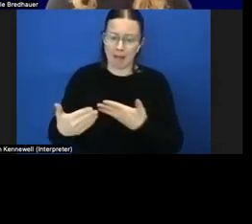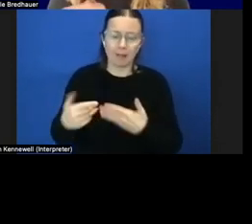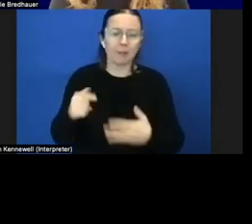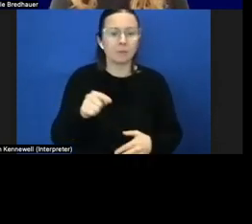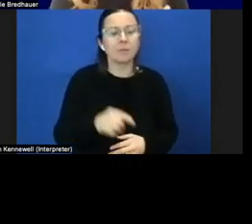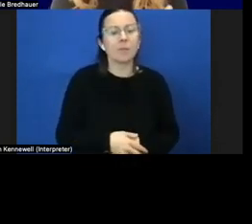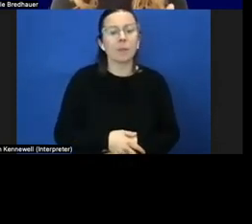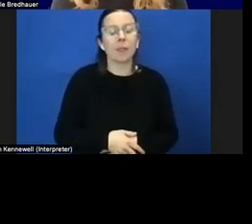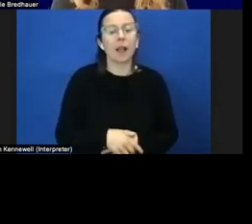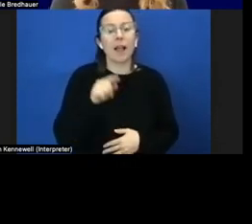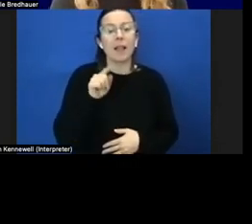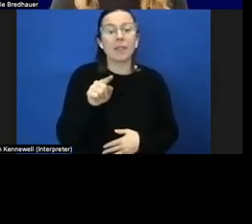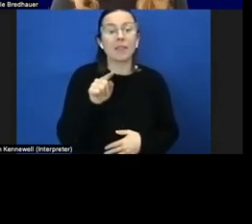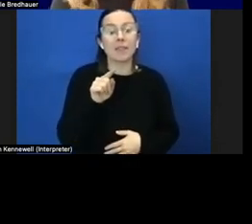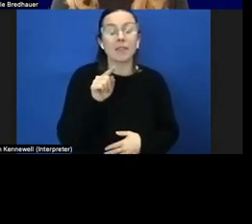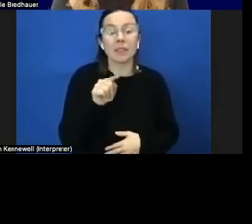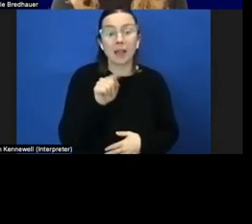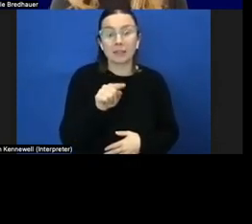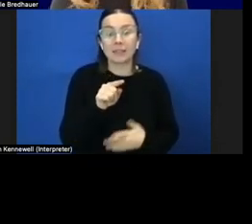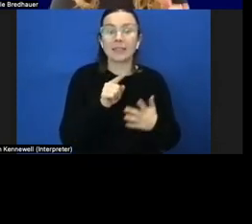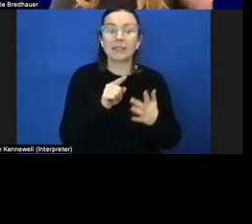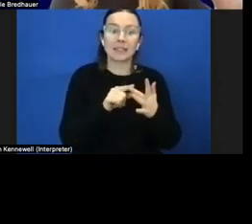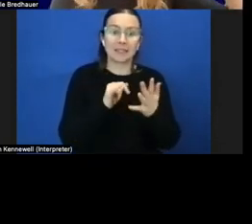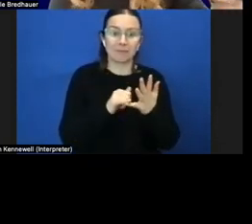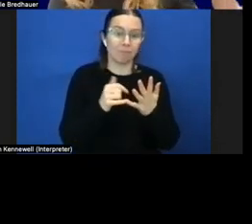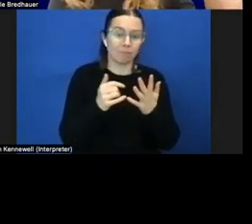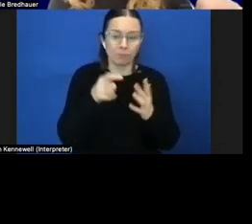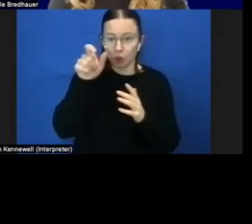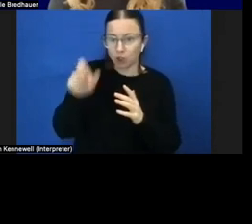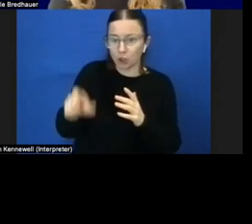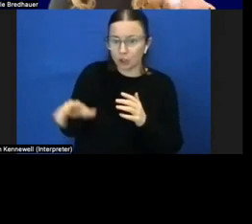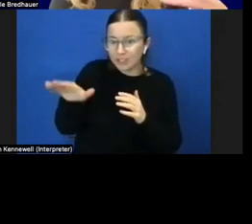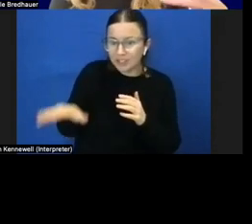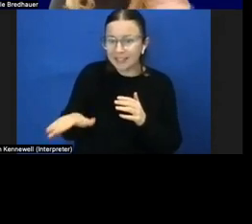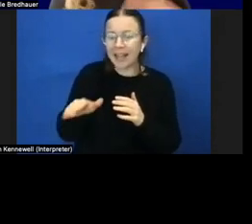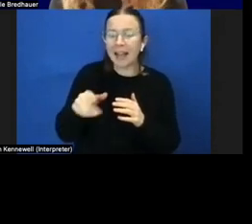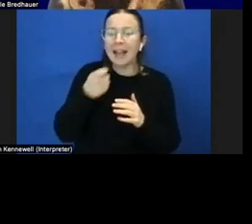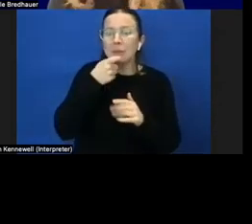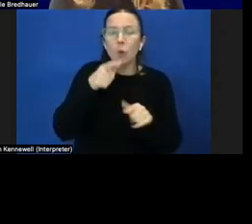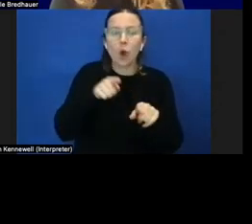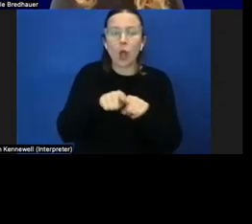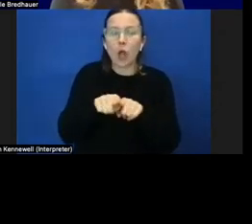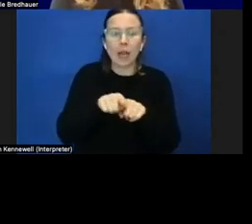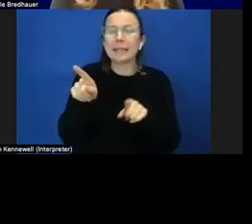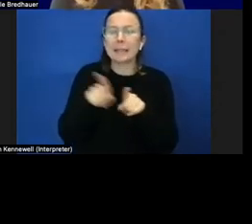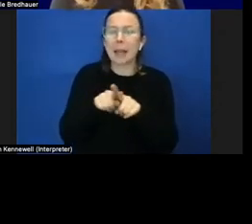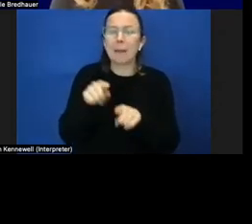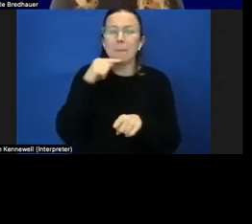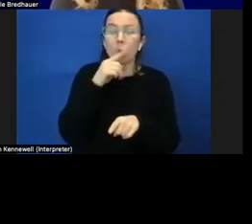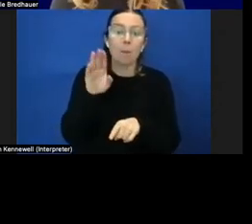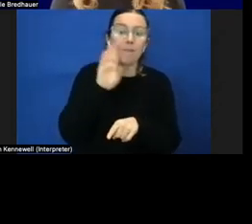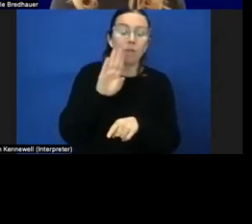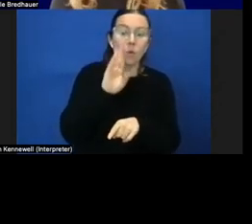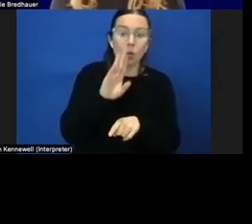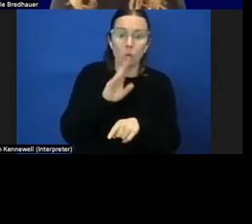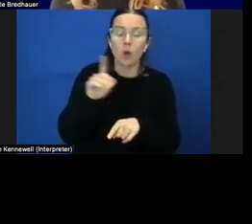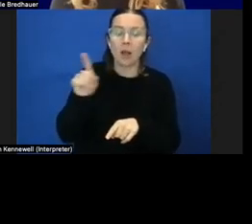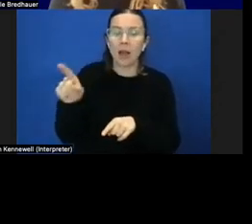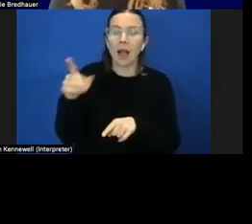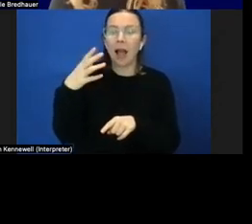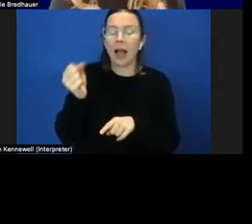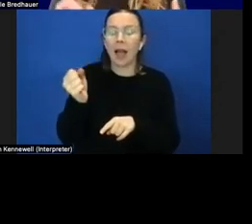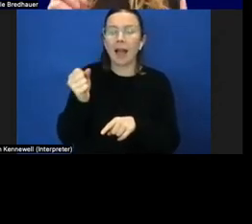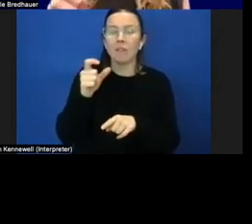is uh again another another learner the same little boy before who has um congenital deaf blindness